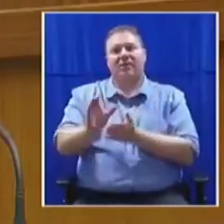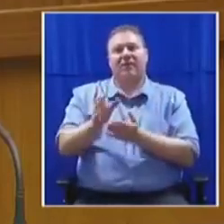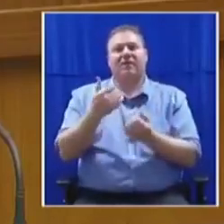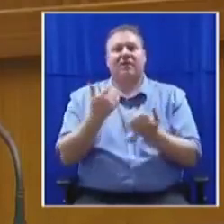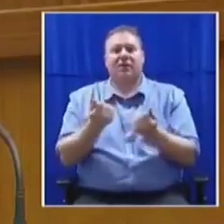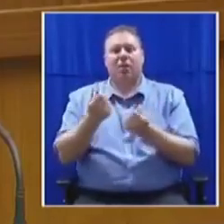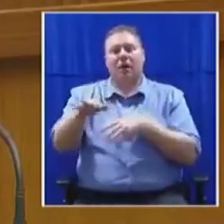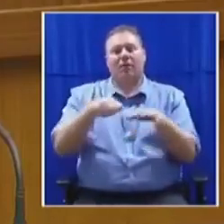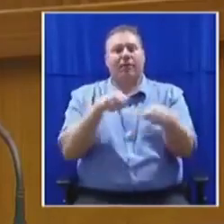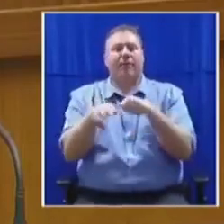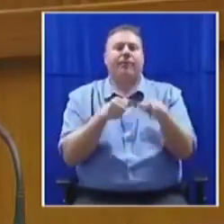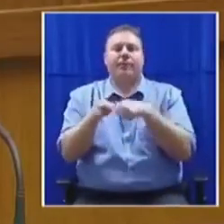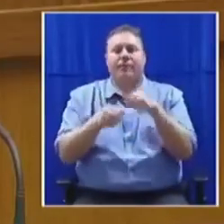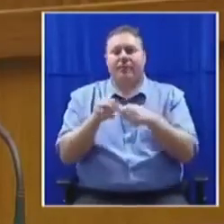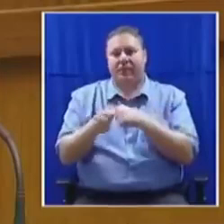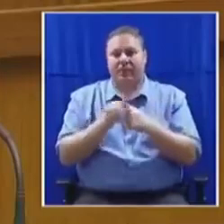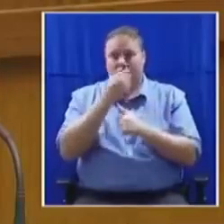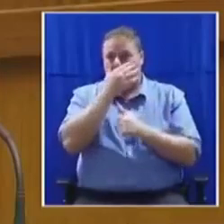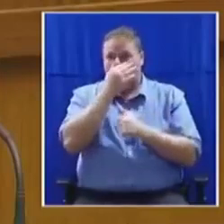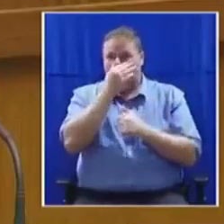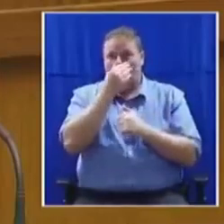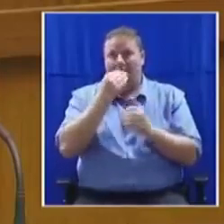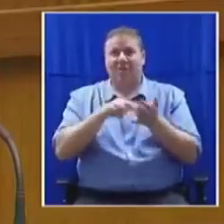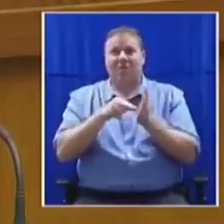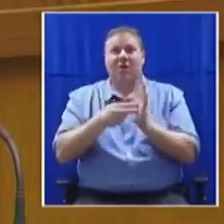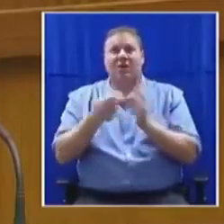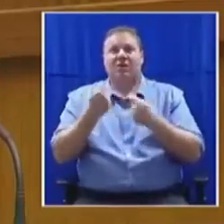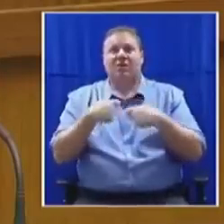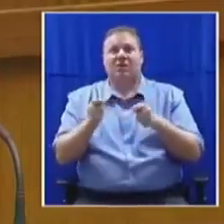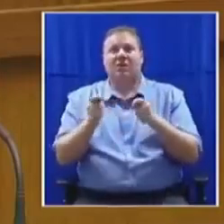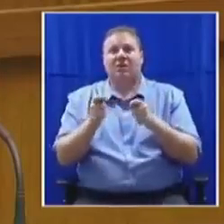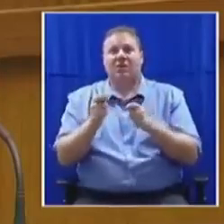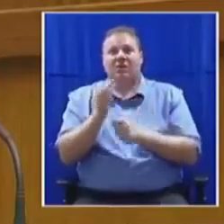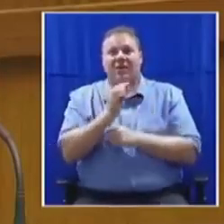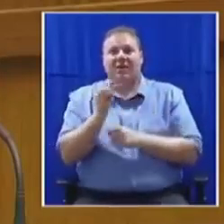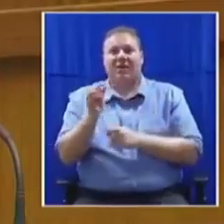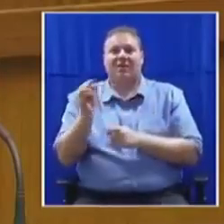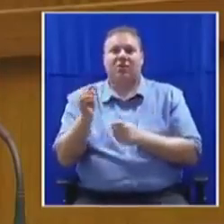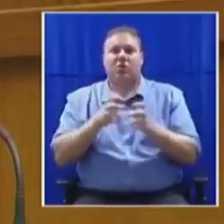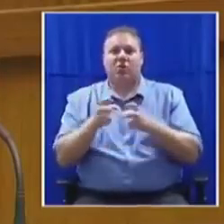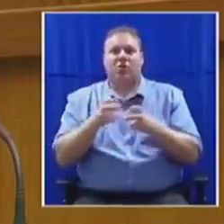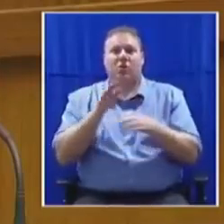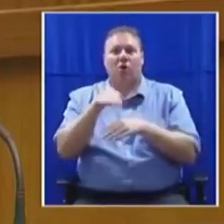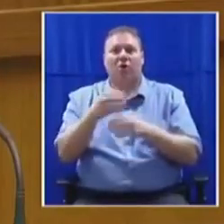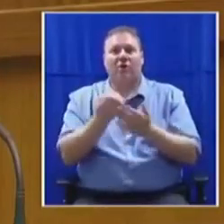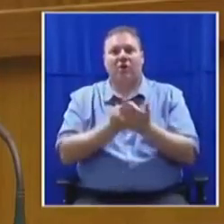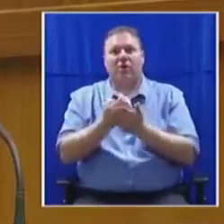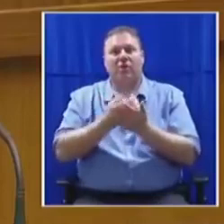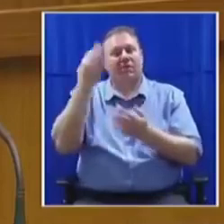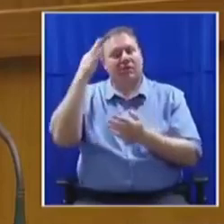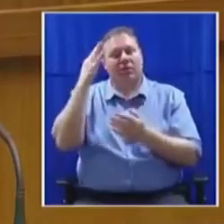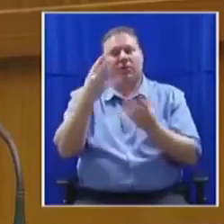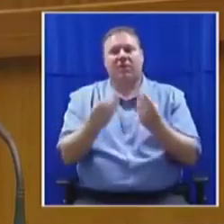Tumamina as we are presented with plans to sell the little control over the economy that the state has.